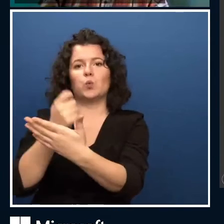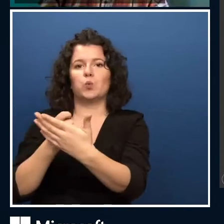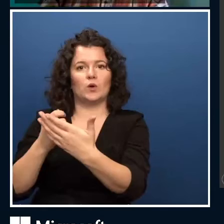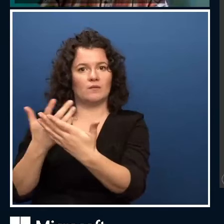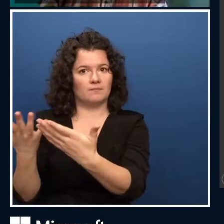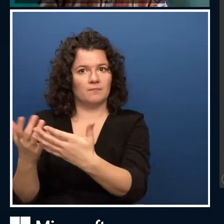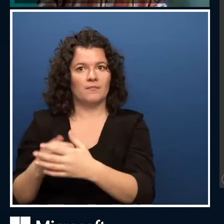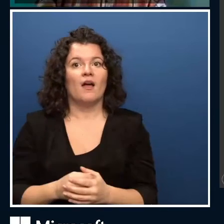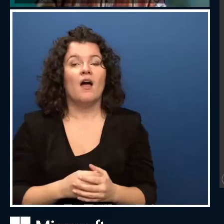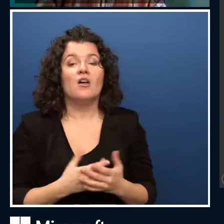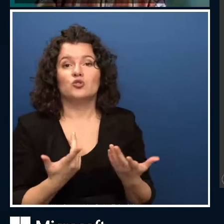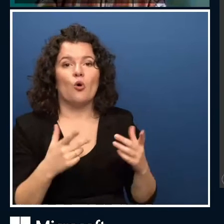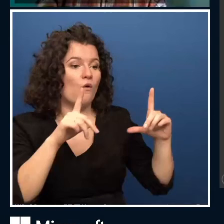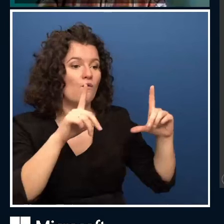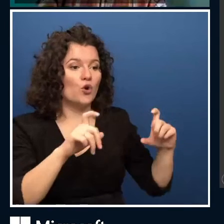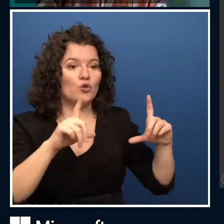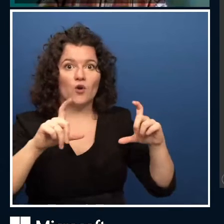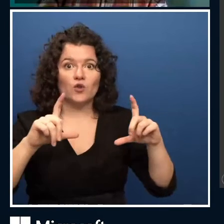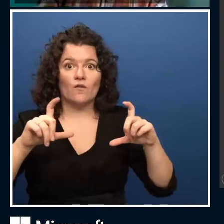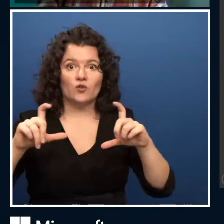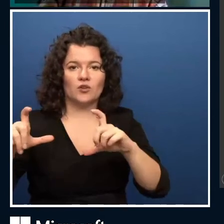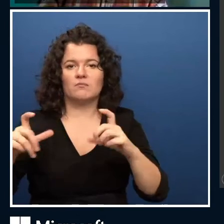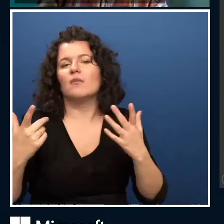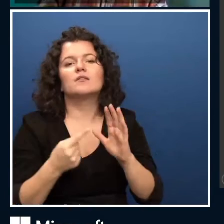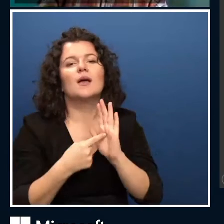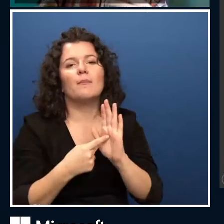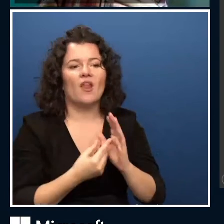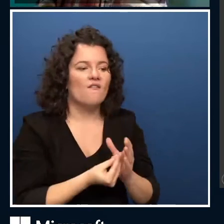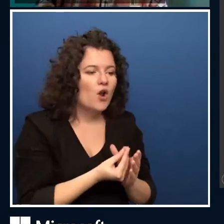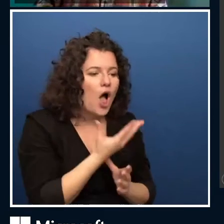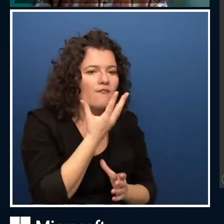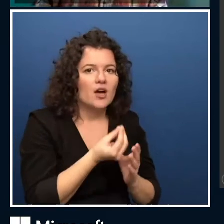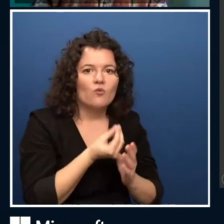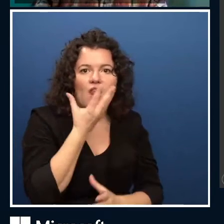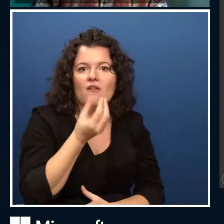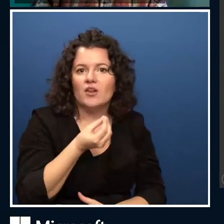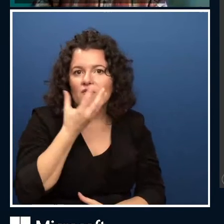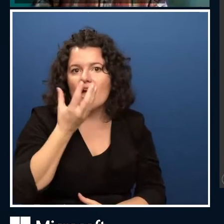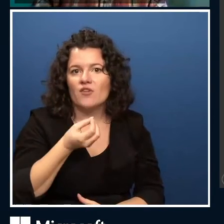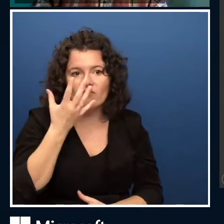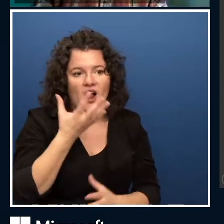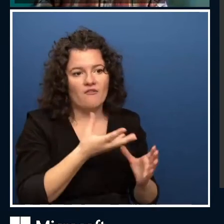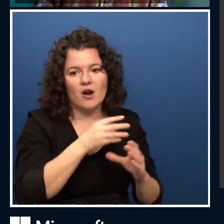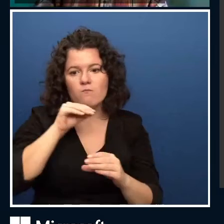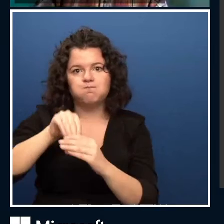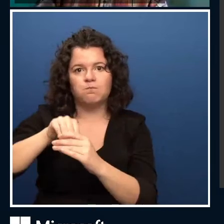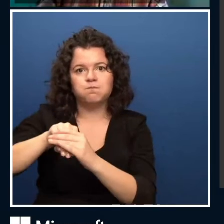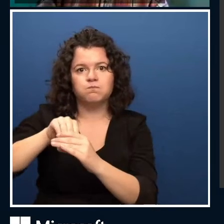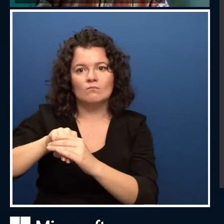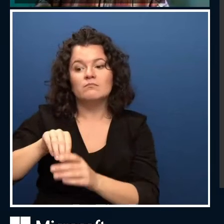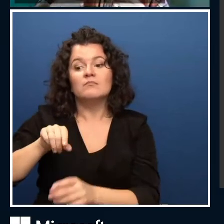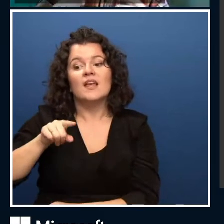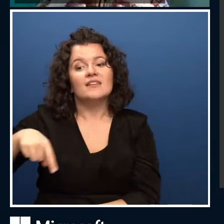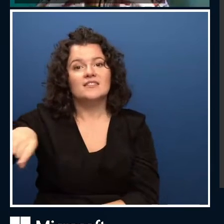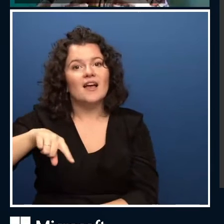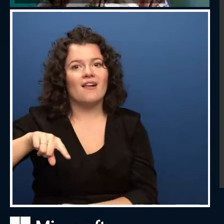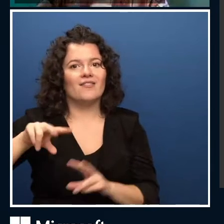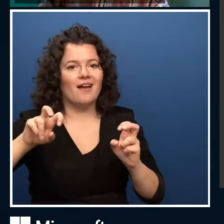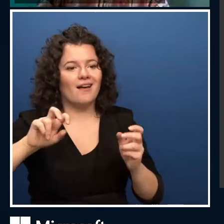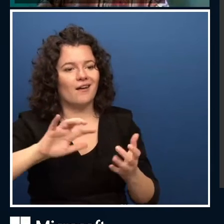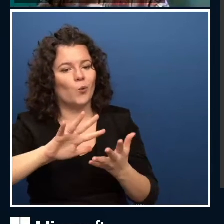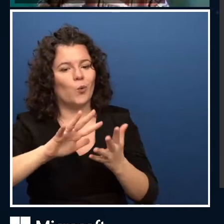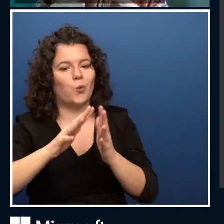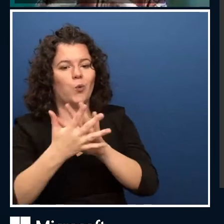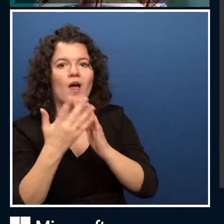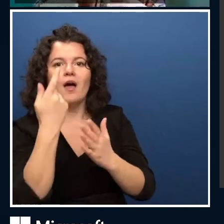or landscapes, and it will produce those kinds of artificial paintings. And it looks like AI became creative.